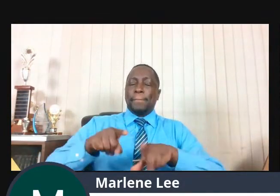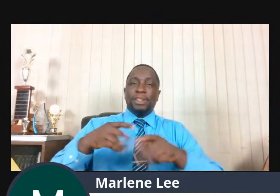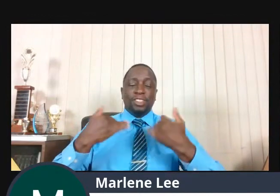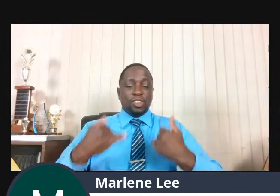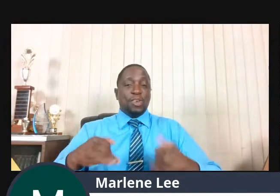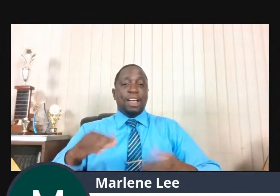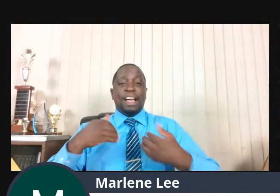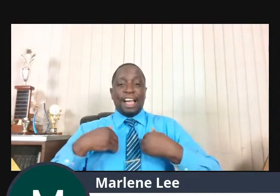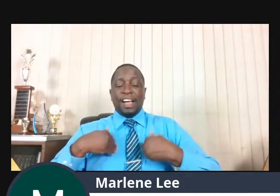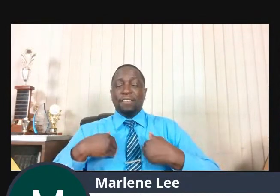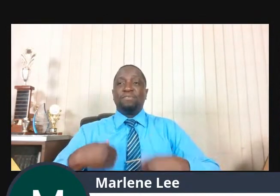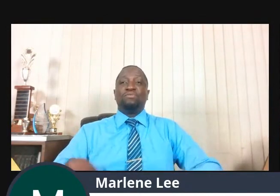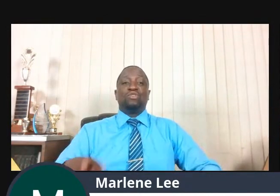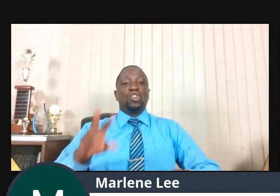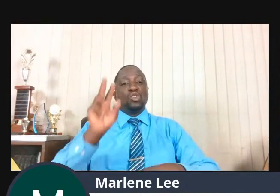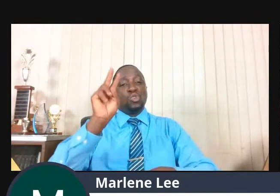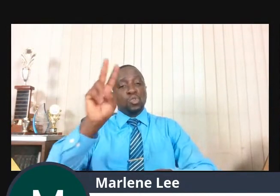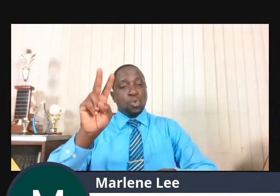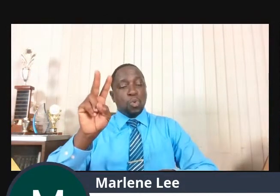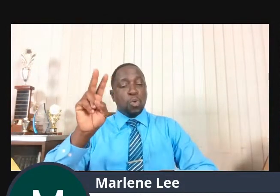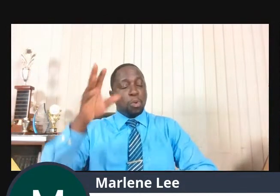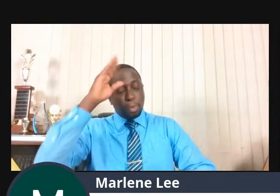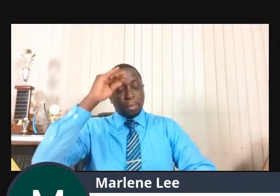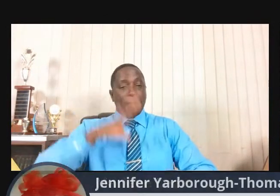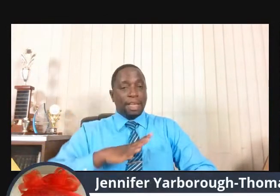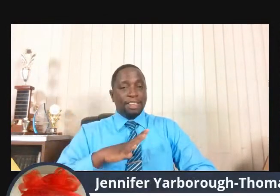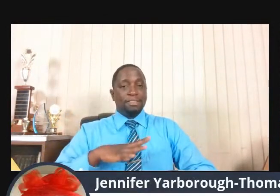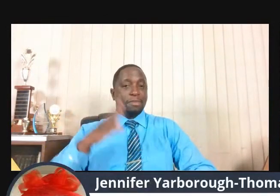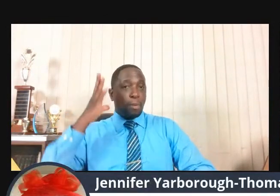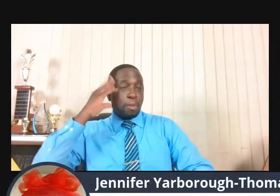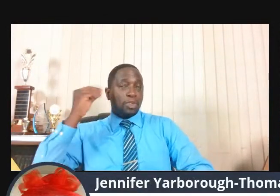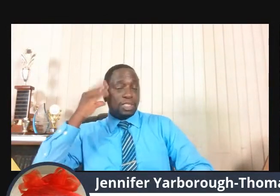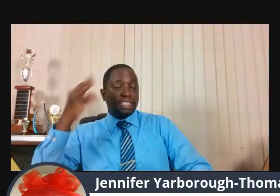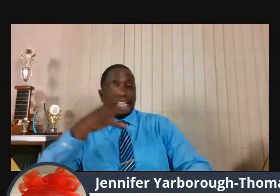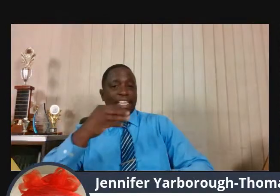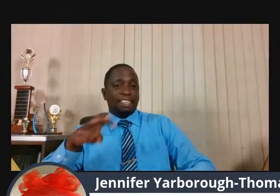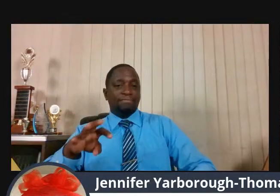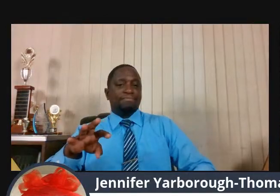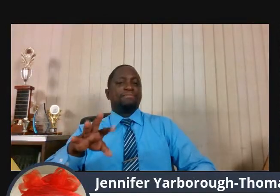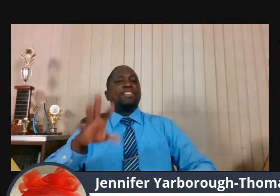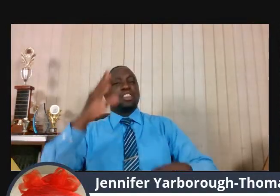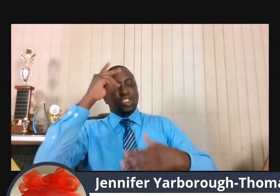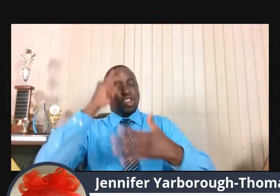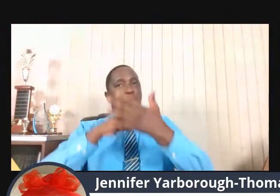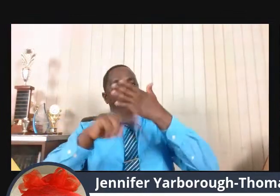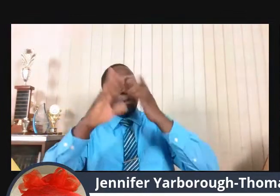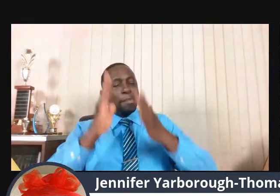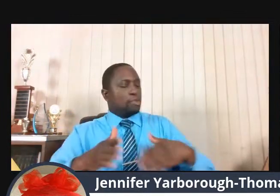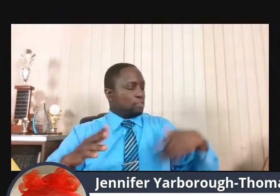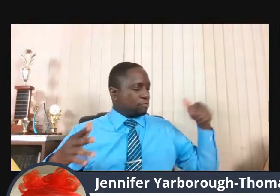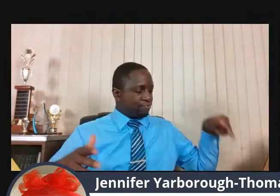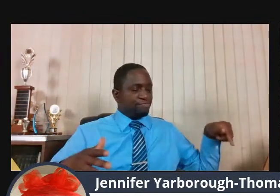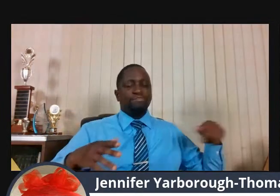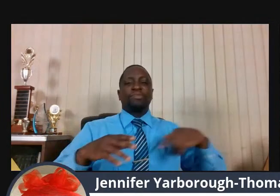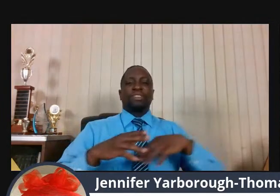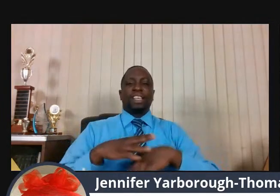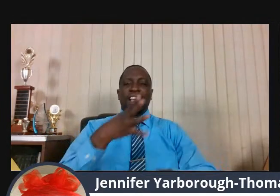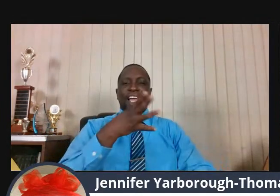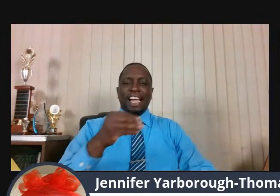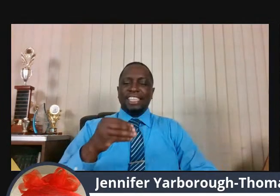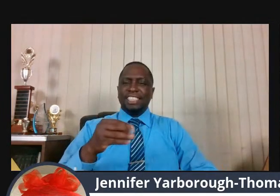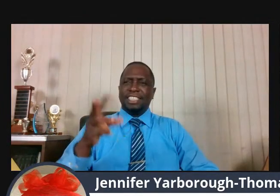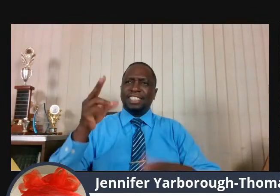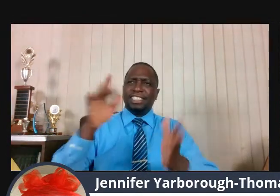two men to help to encourage him. And as Jesus looked at